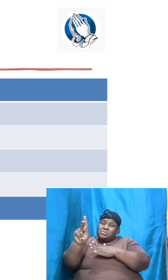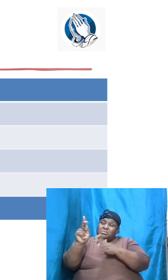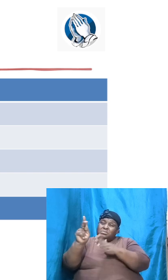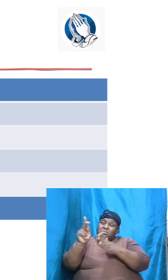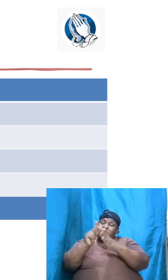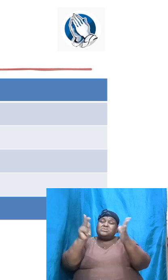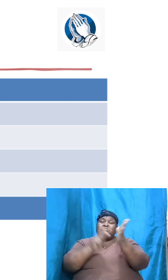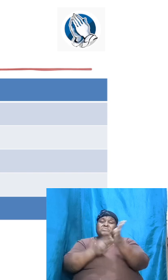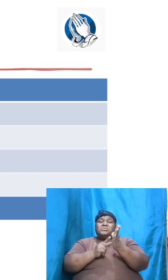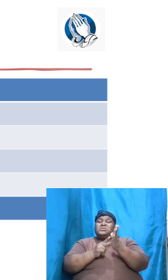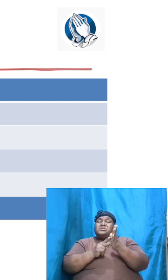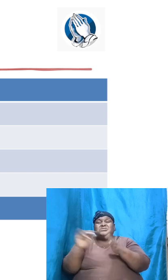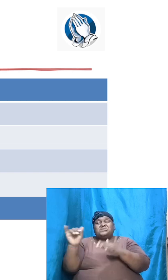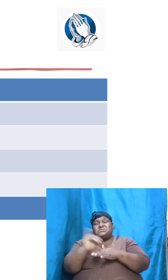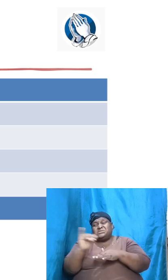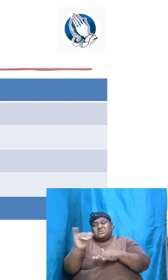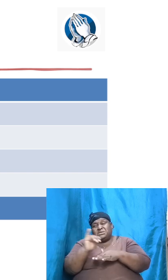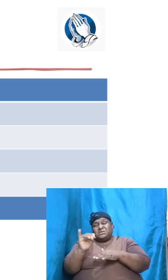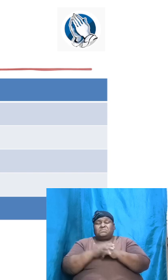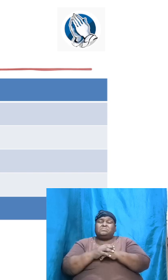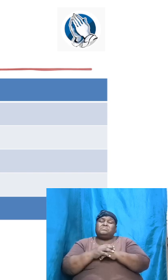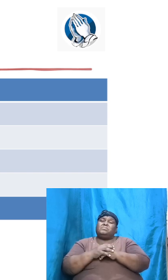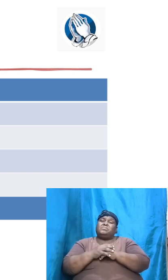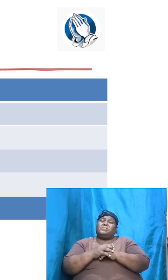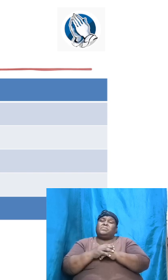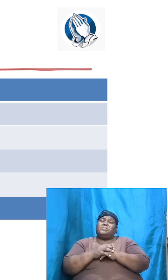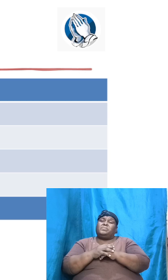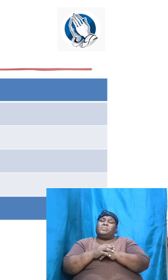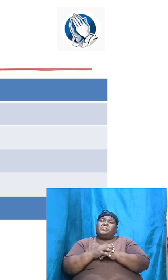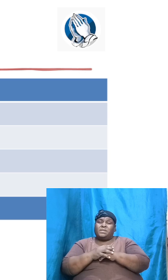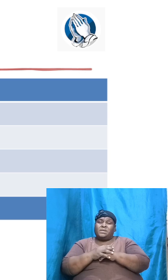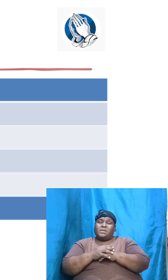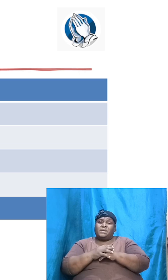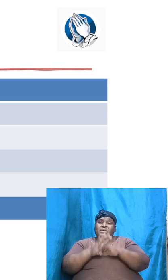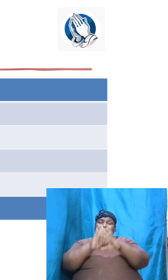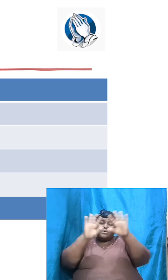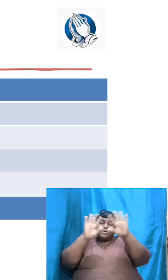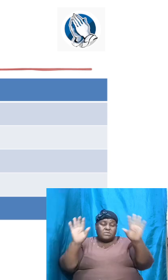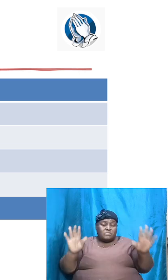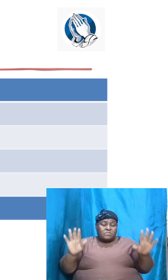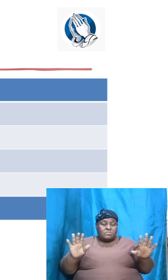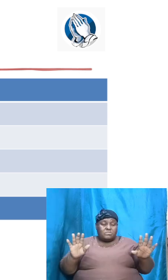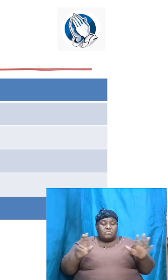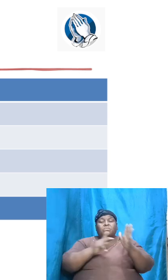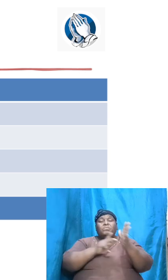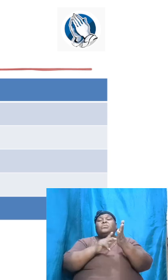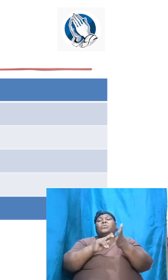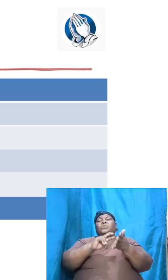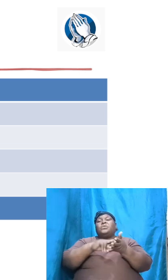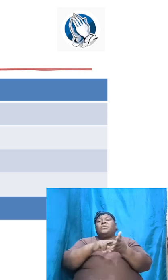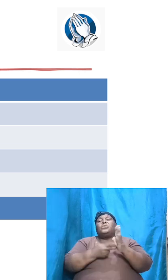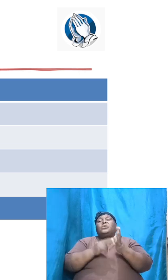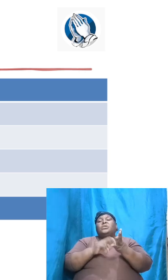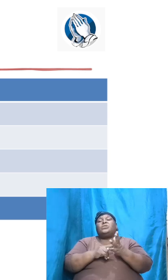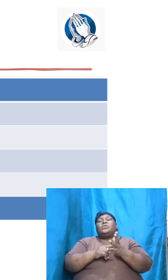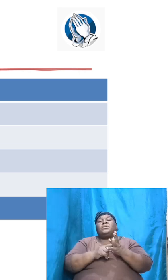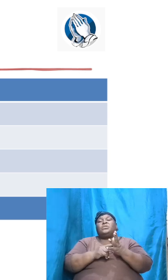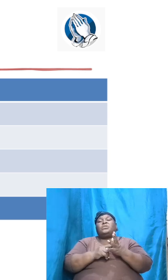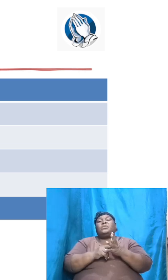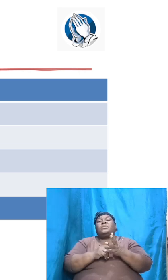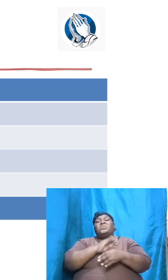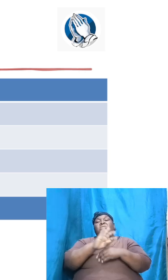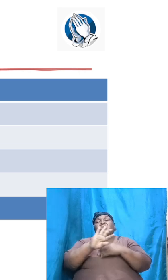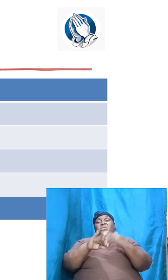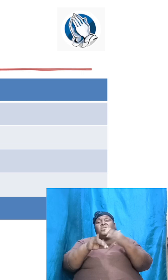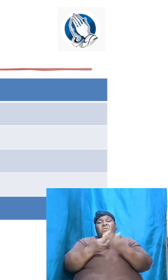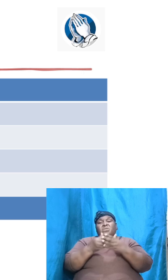they show a common thread. And they clearly represent a flow coming all the